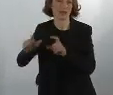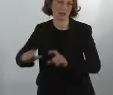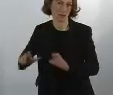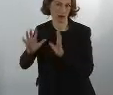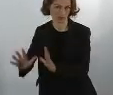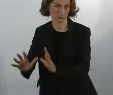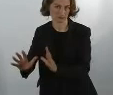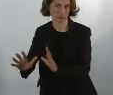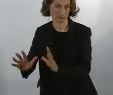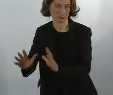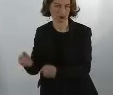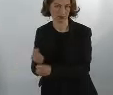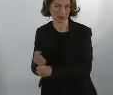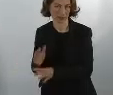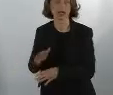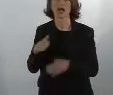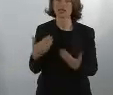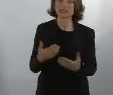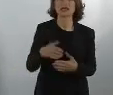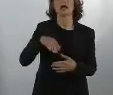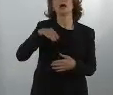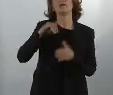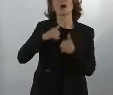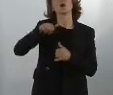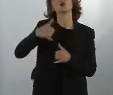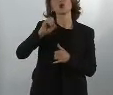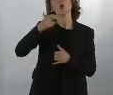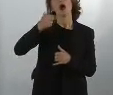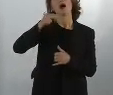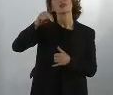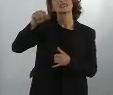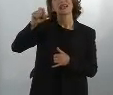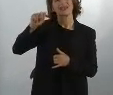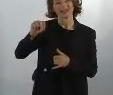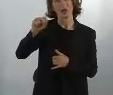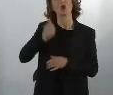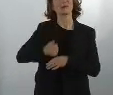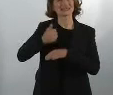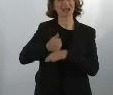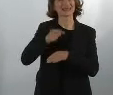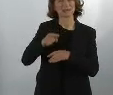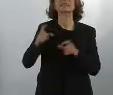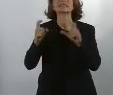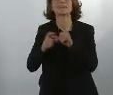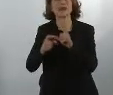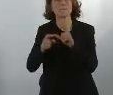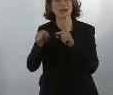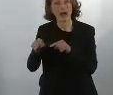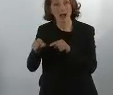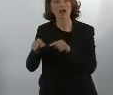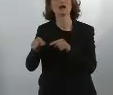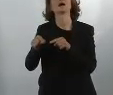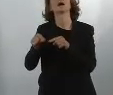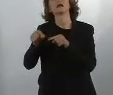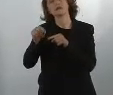substantial issues. And for this reason, Commissioner Johansson will